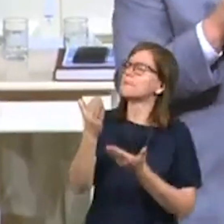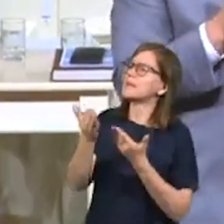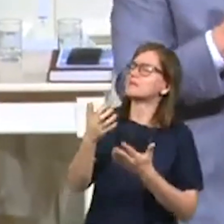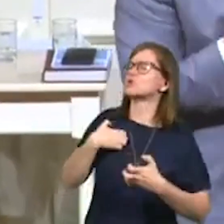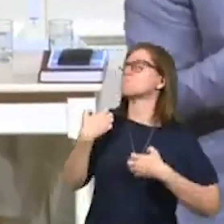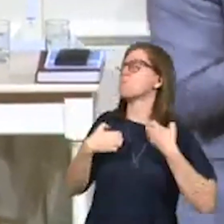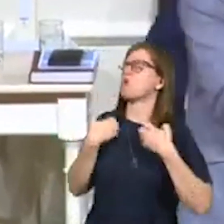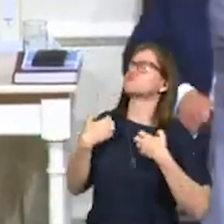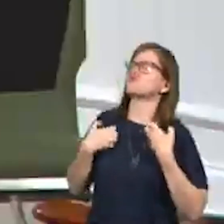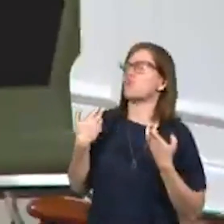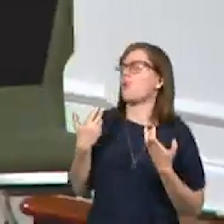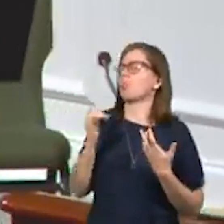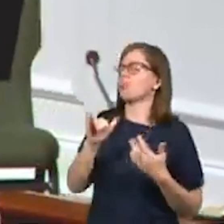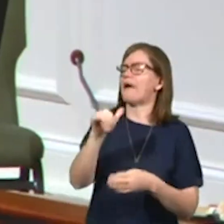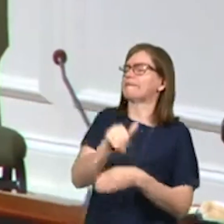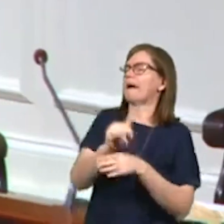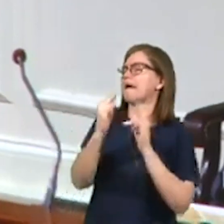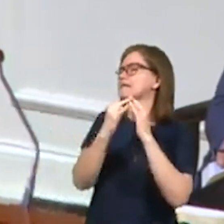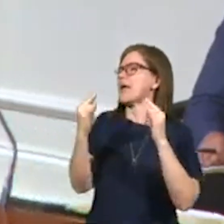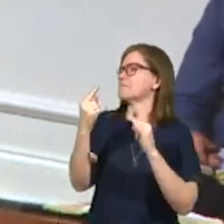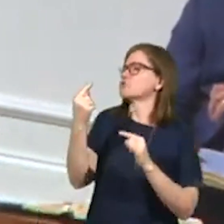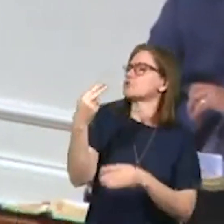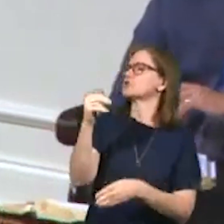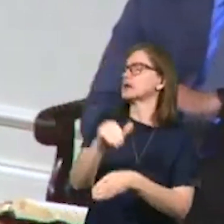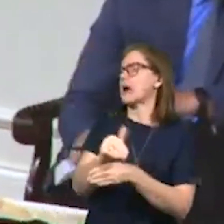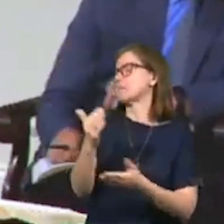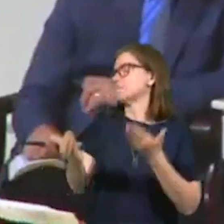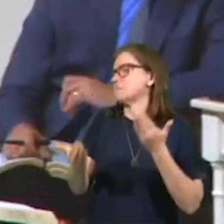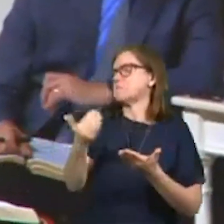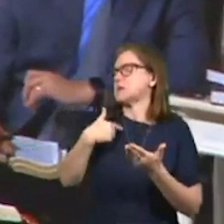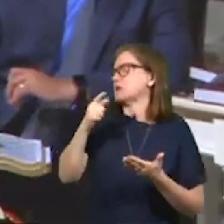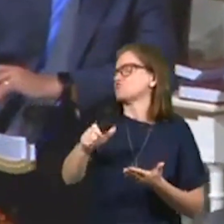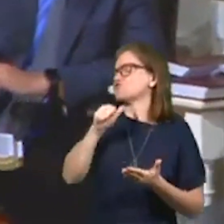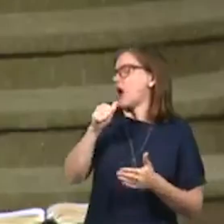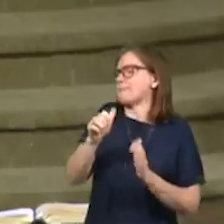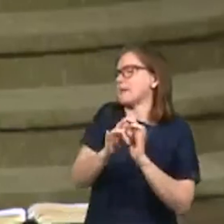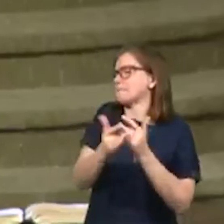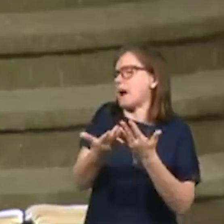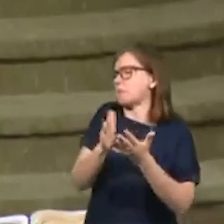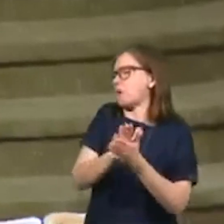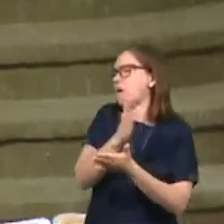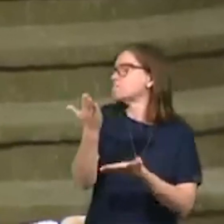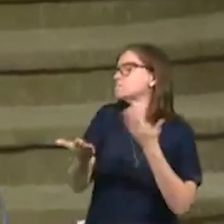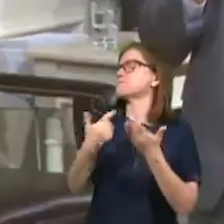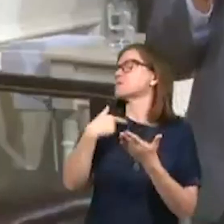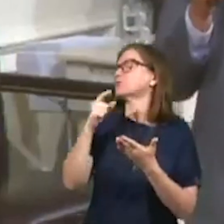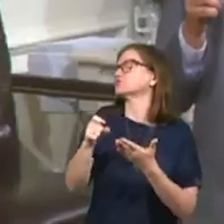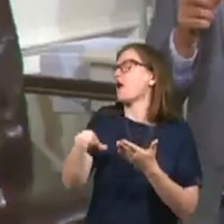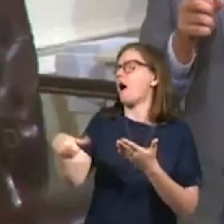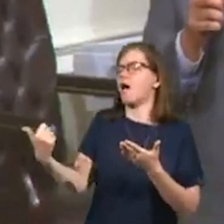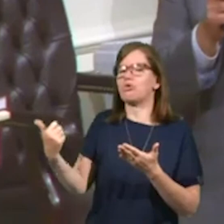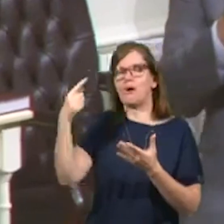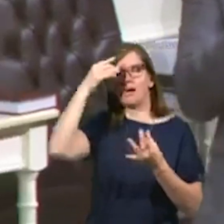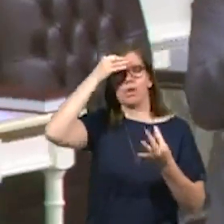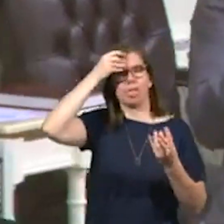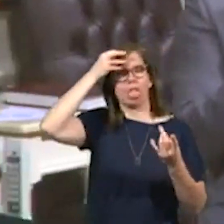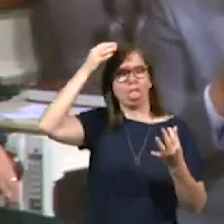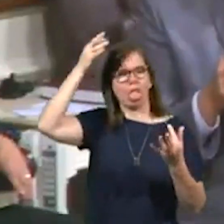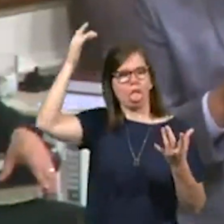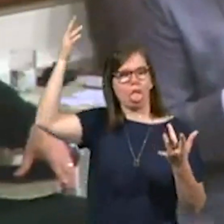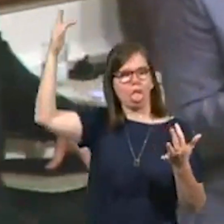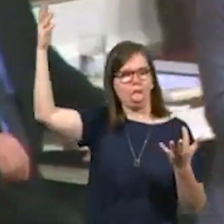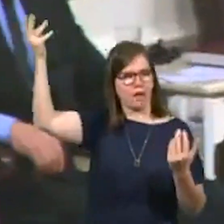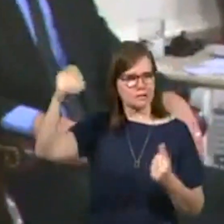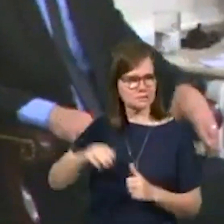was all emotionalism that night at camp on a Thursday night. Maybe it was, maybe I shouldn't be in Bible college. Maybe I shouldn't be doing something. And they just, man, my mind went